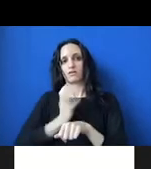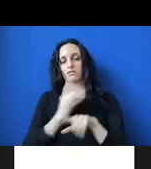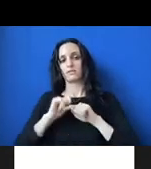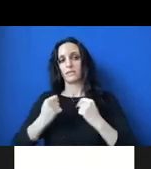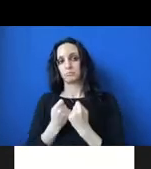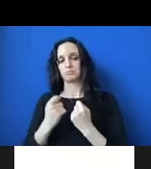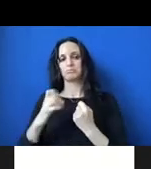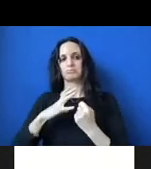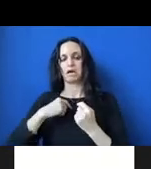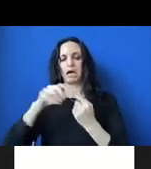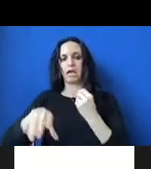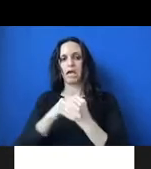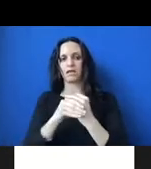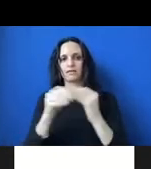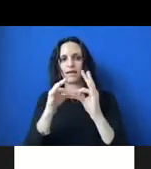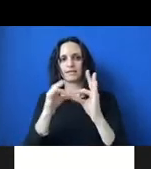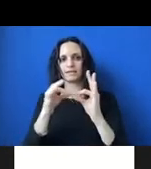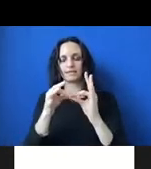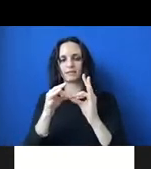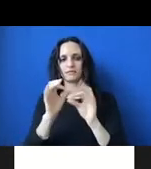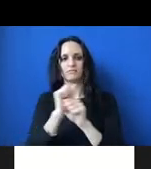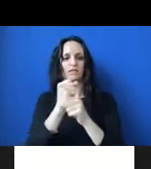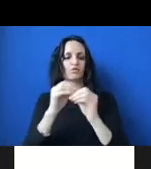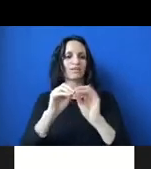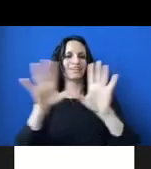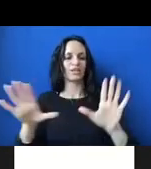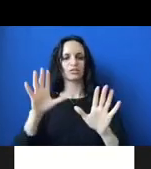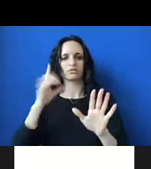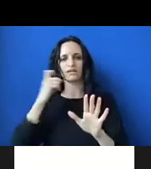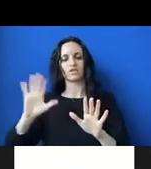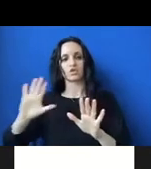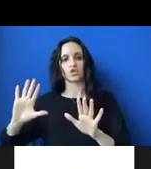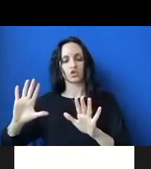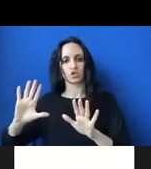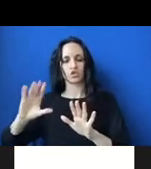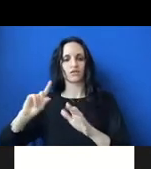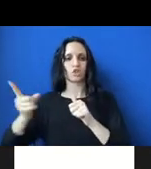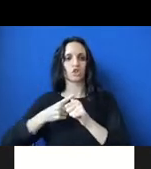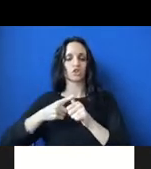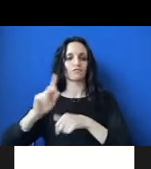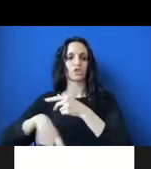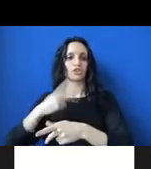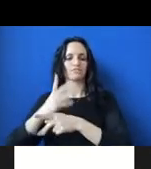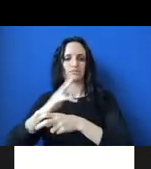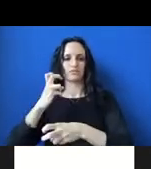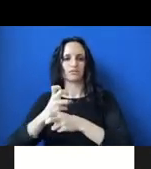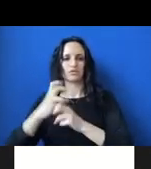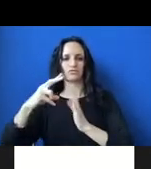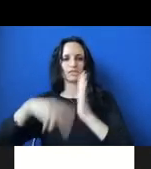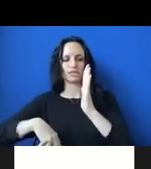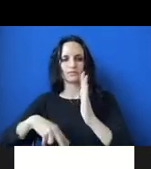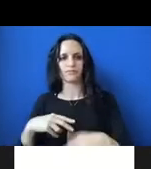text to make it a little bit more clear, since the zoomed out version is hard to read. If you look, you're going to see different organizations like